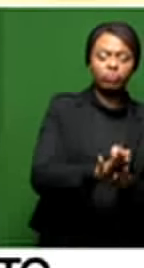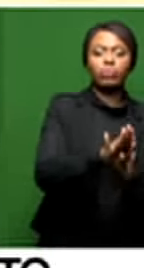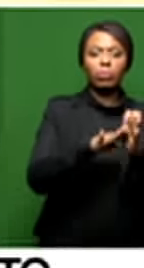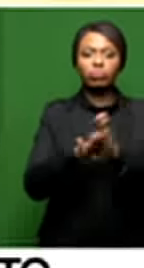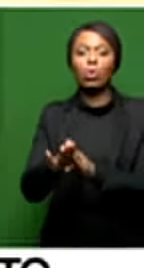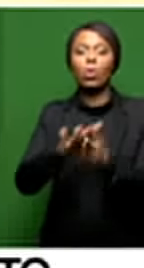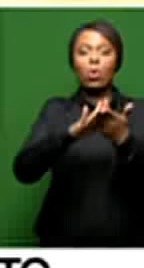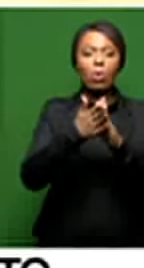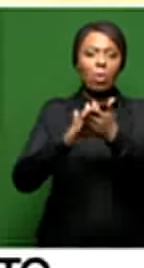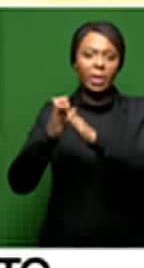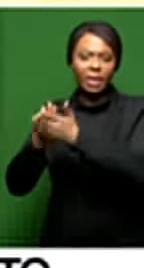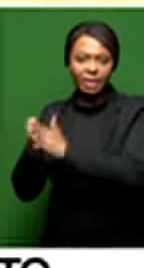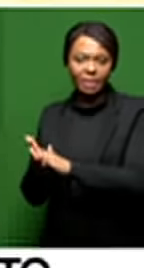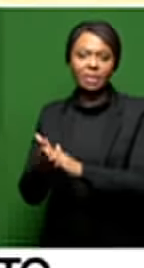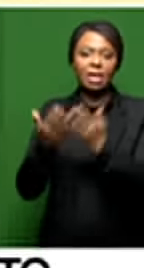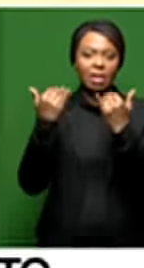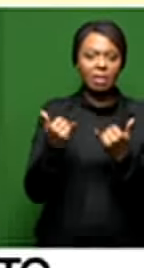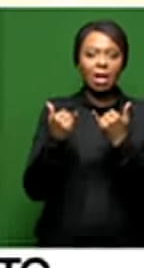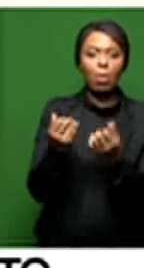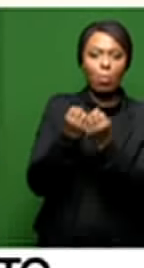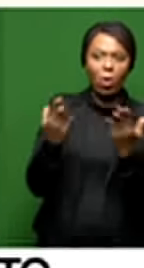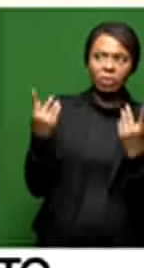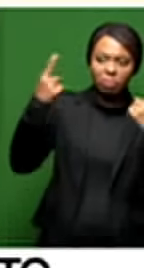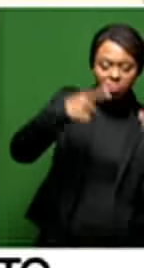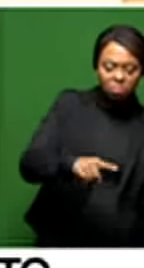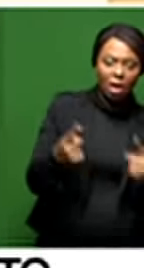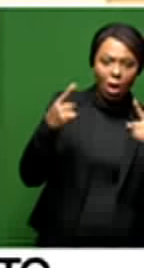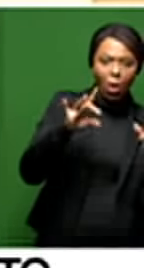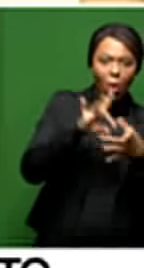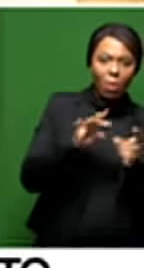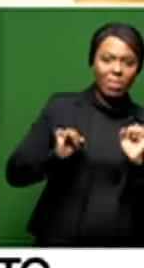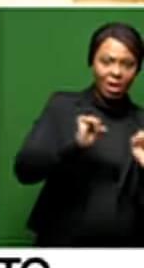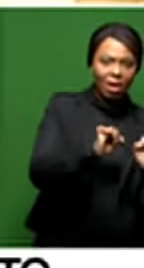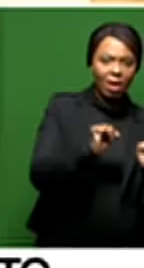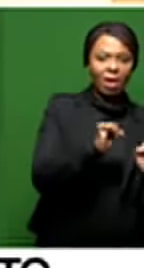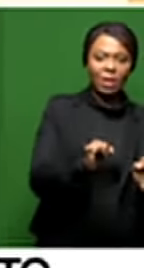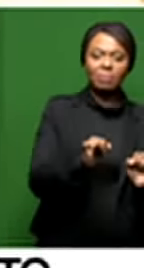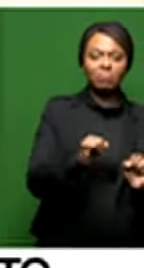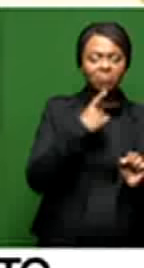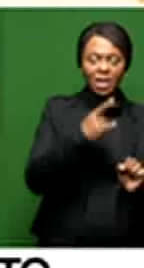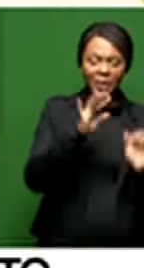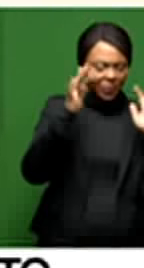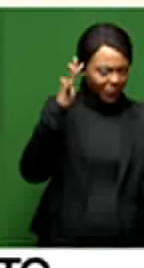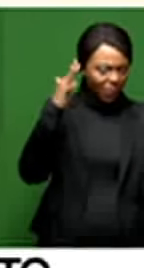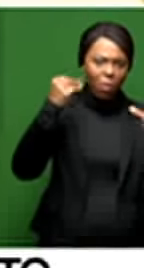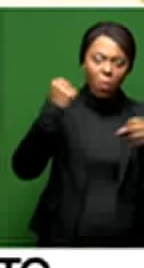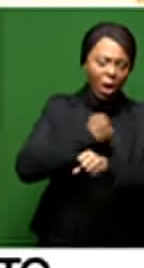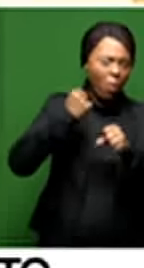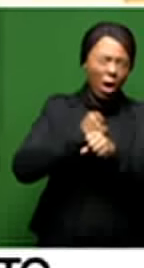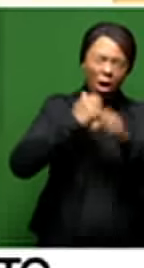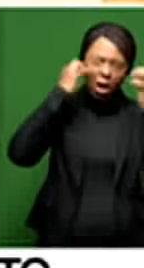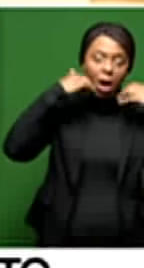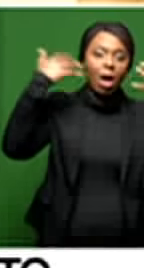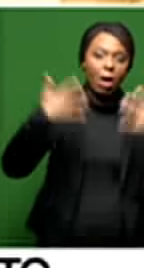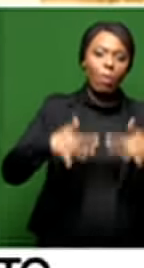members of the public who have come out here in the couple of days, who have said and lauded her for the work that she has done here to